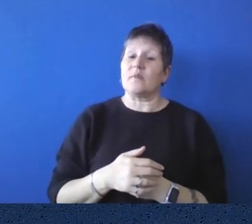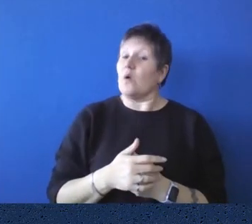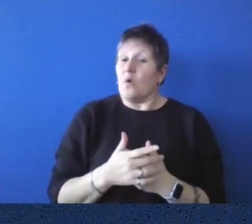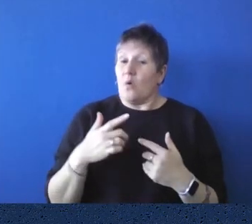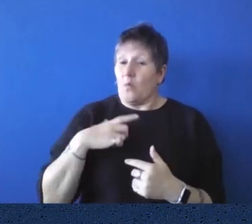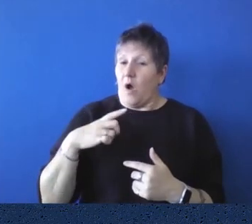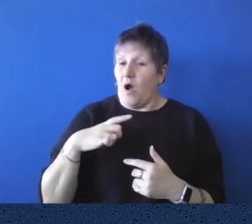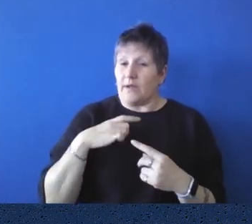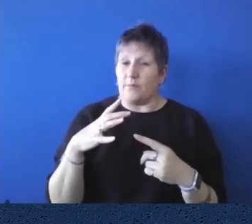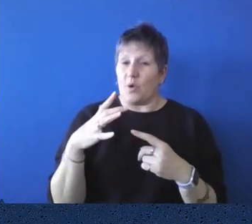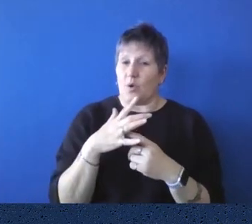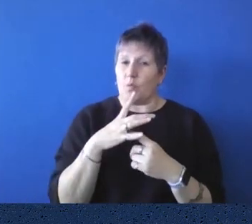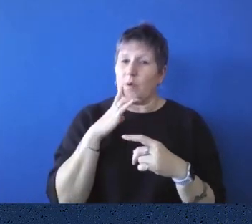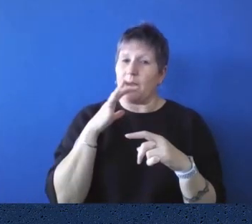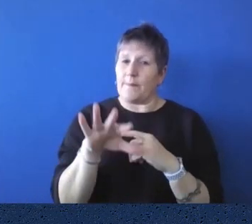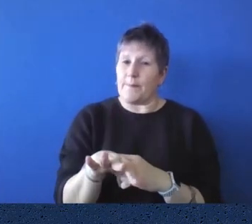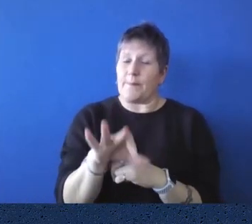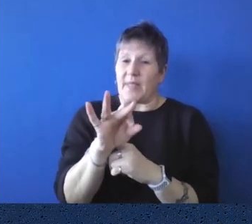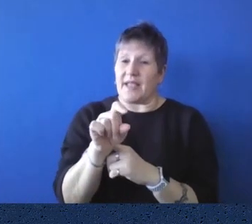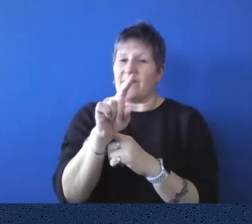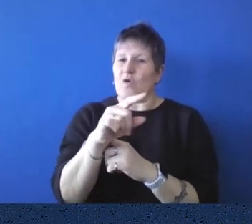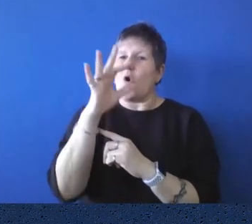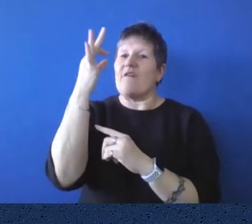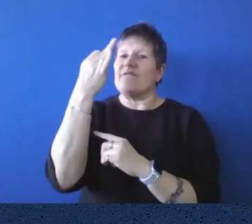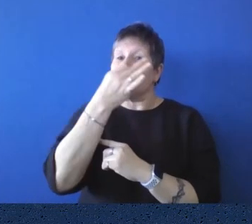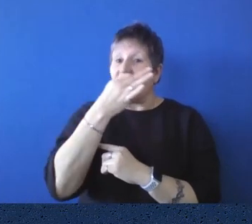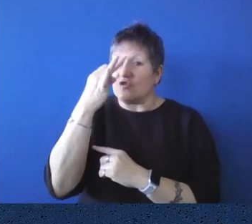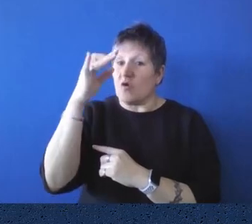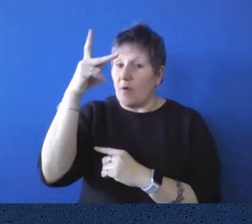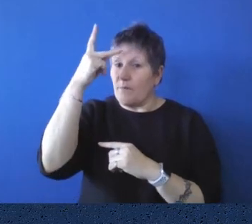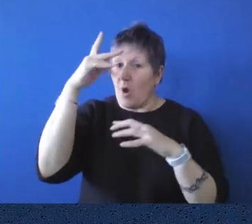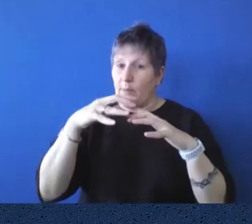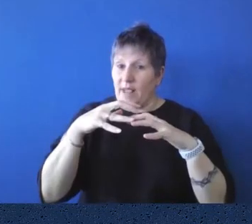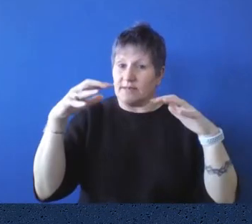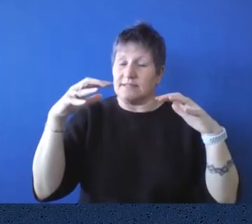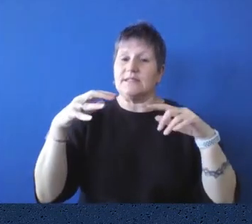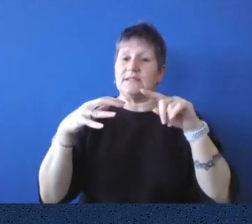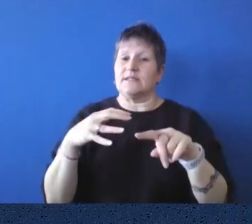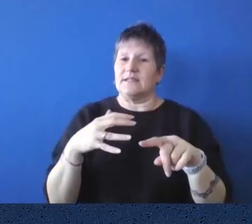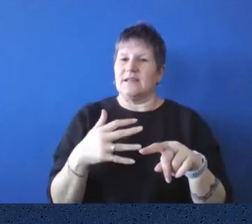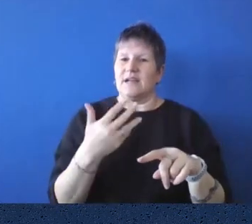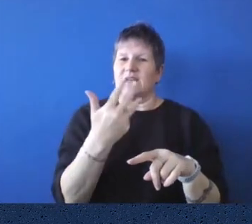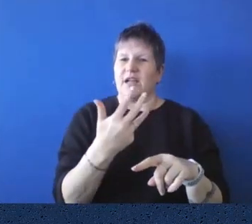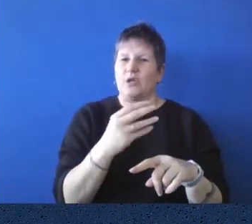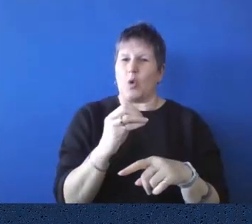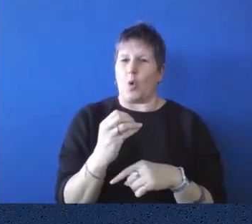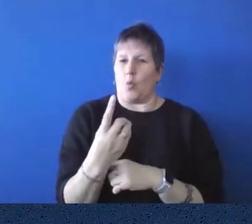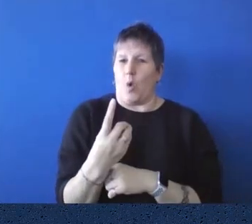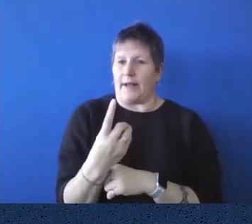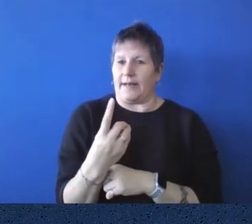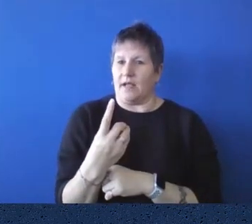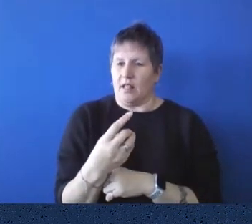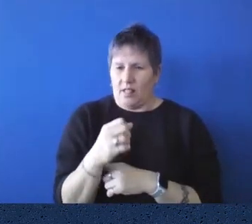to have the parliament, federal parliament, the federal parliament in 1901, Deakin didn't want to leave his library behind,